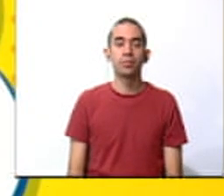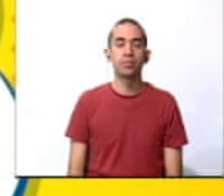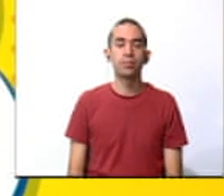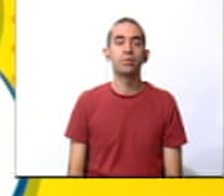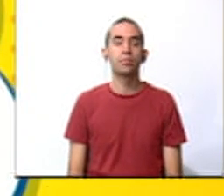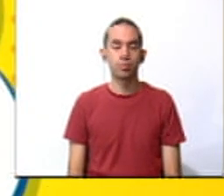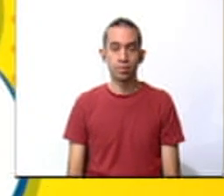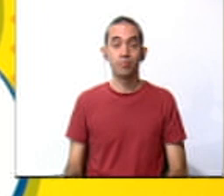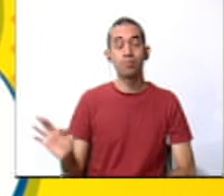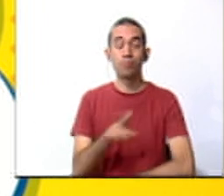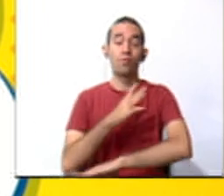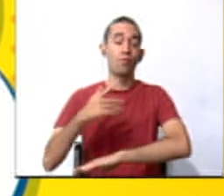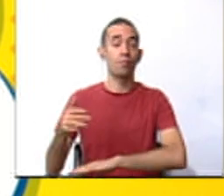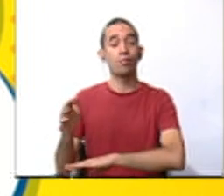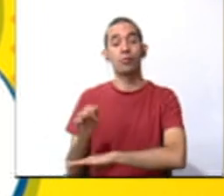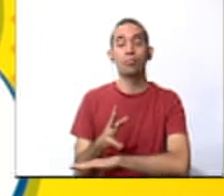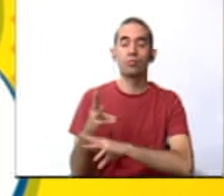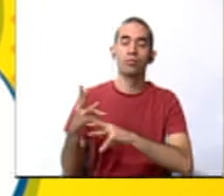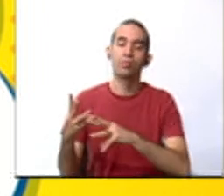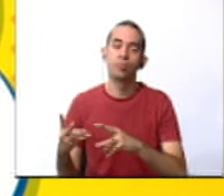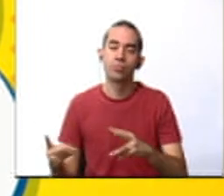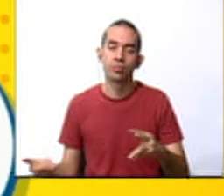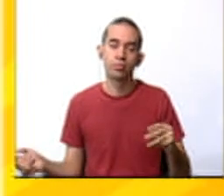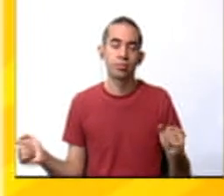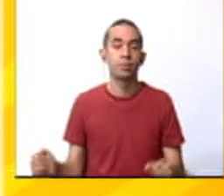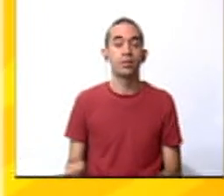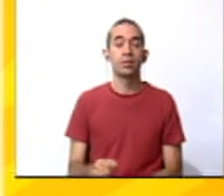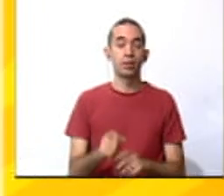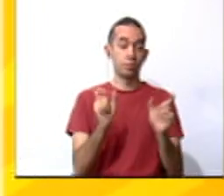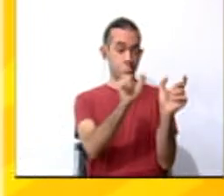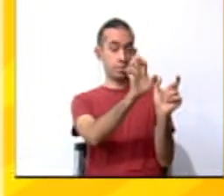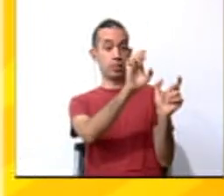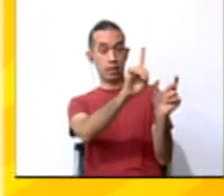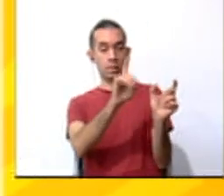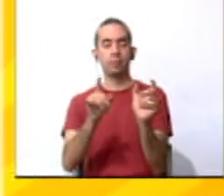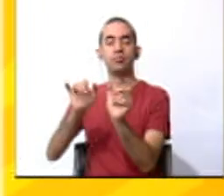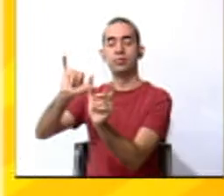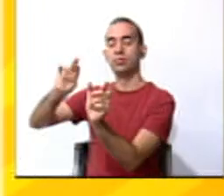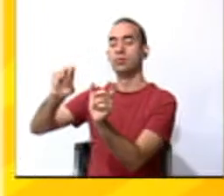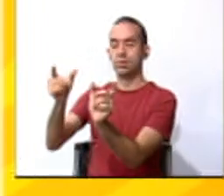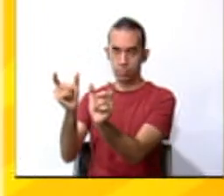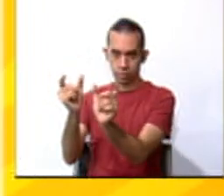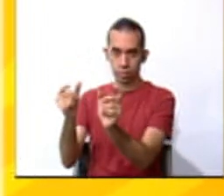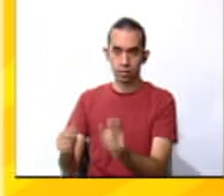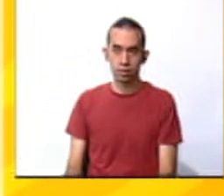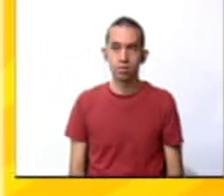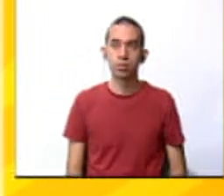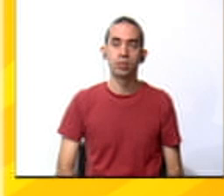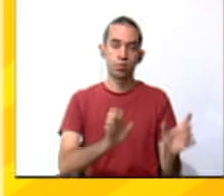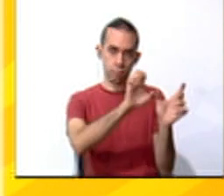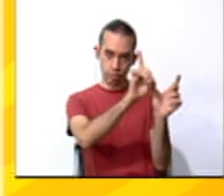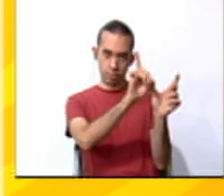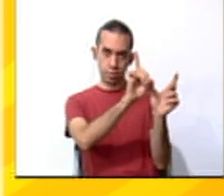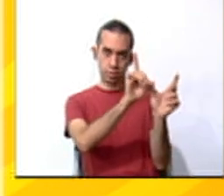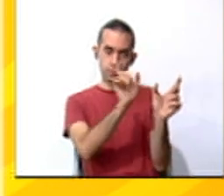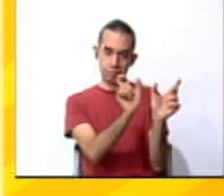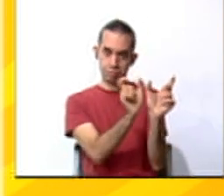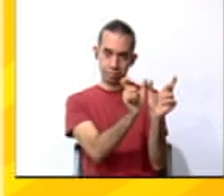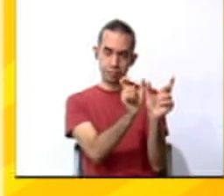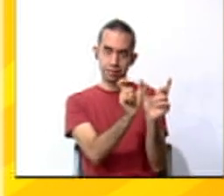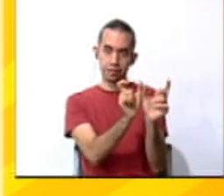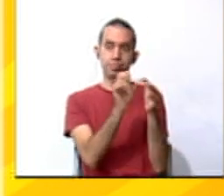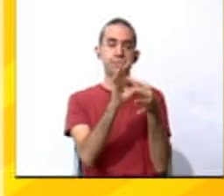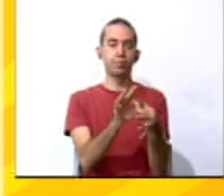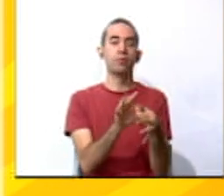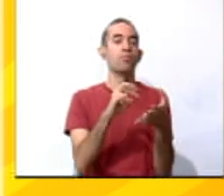Okay. The ending sounds E-D and I-N-G. So, the E-D is a final sound